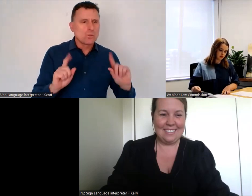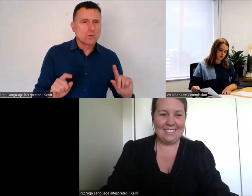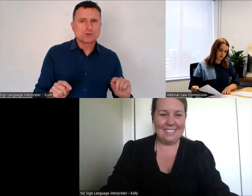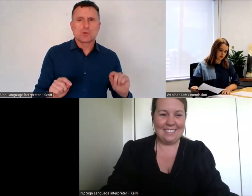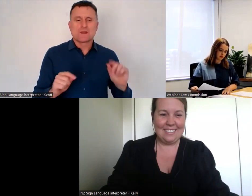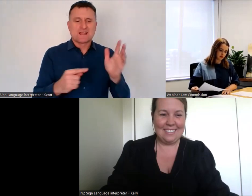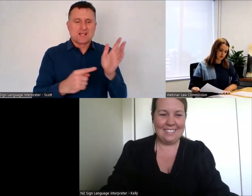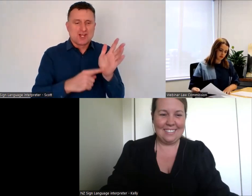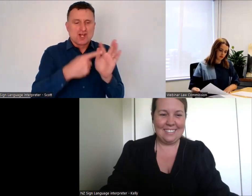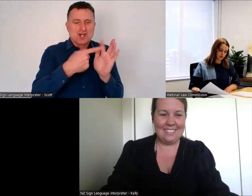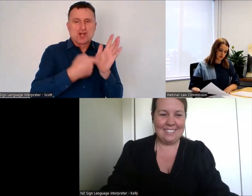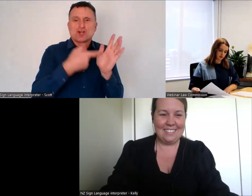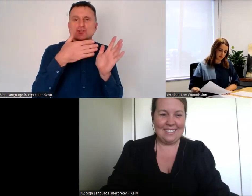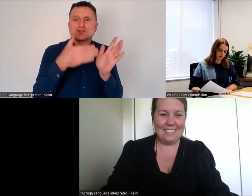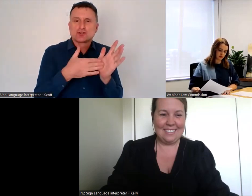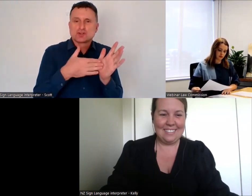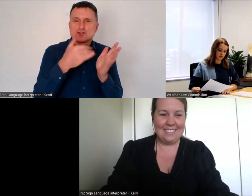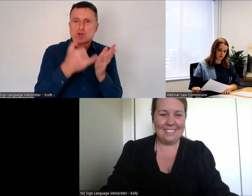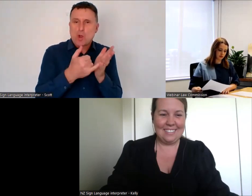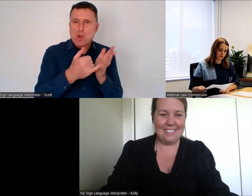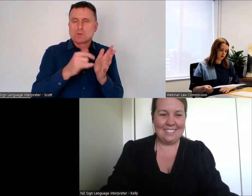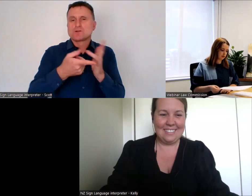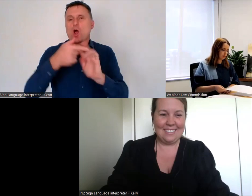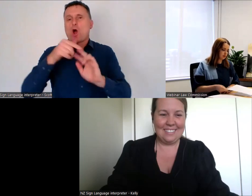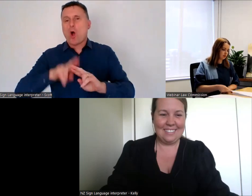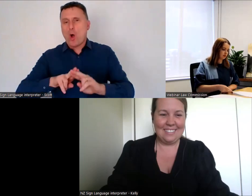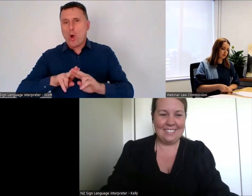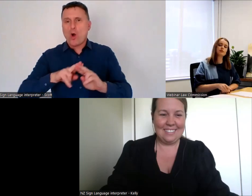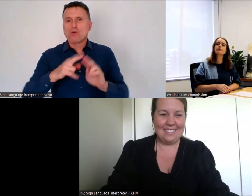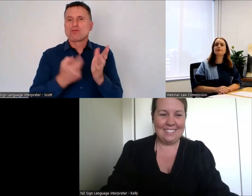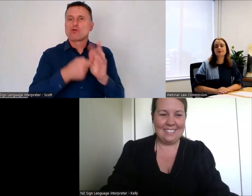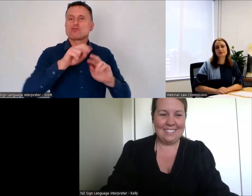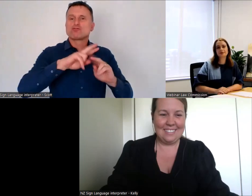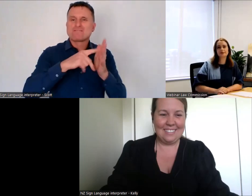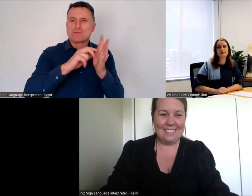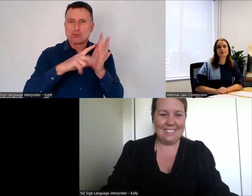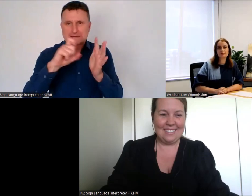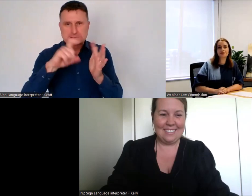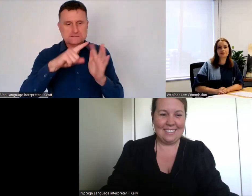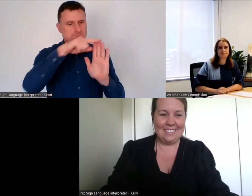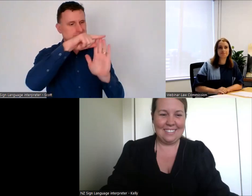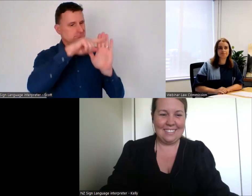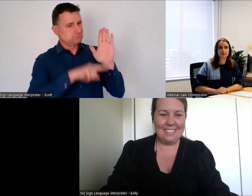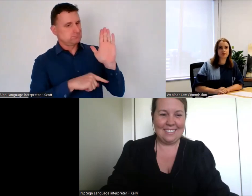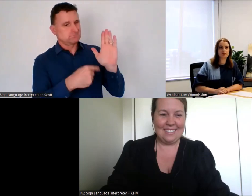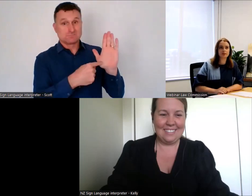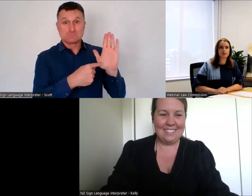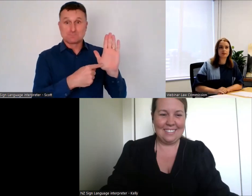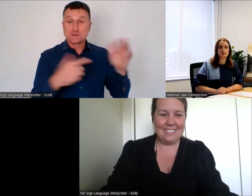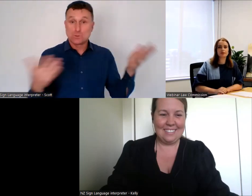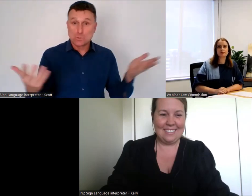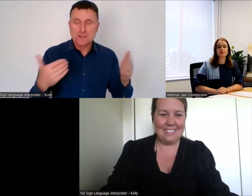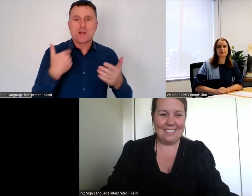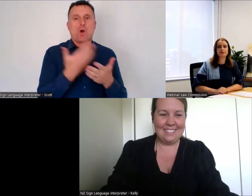reference are quite long there on our website so you can go and read through them all there.